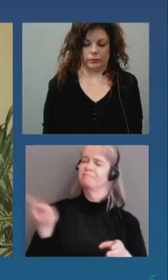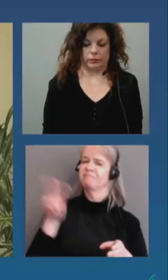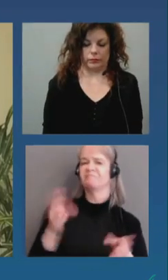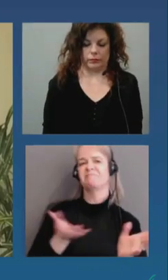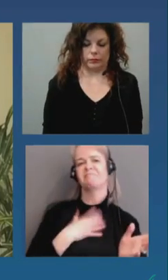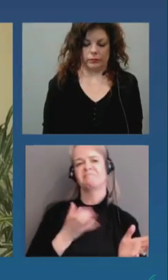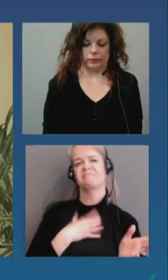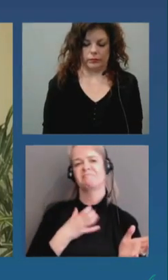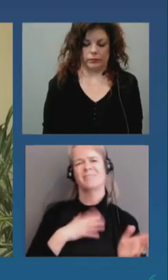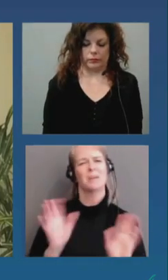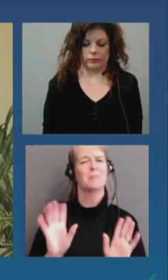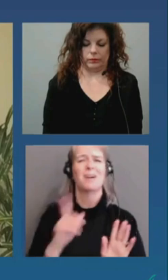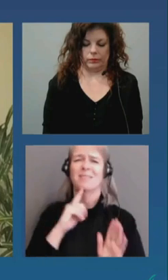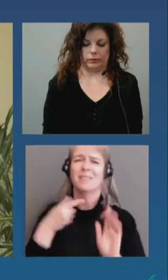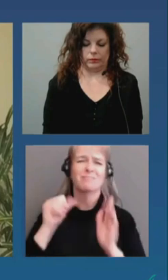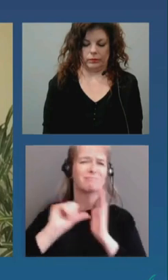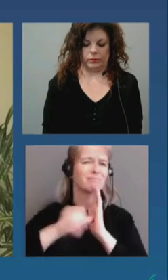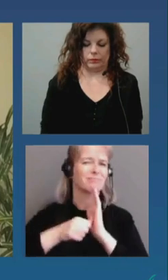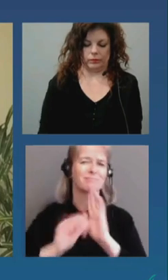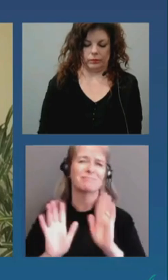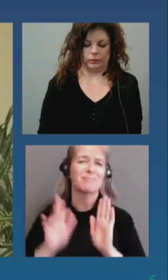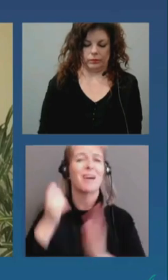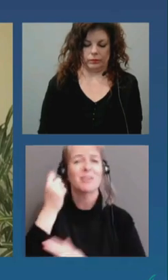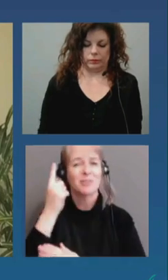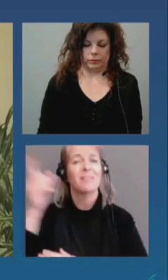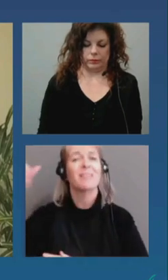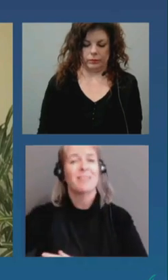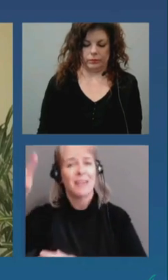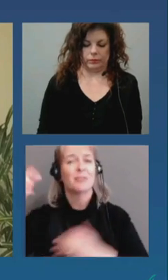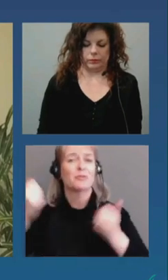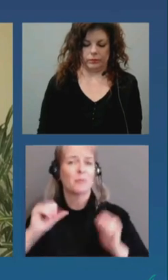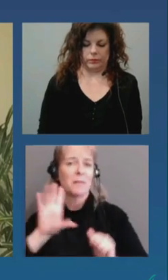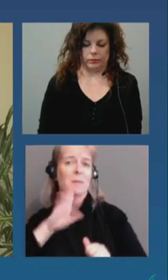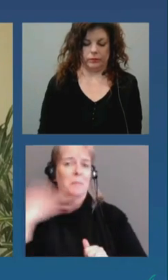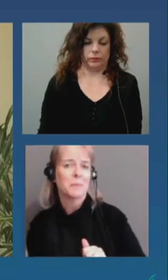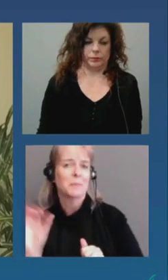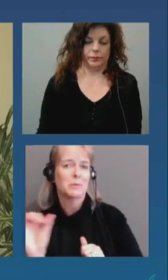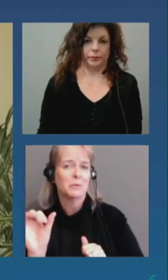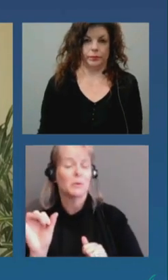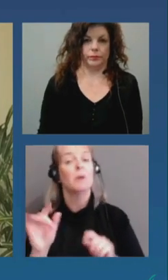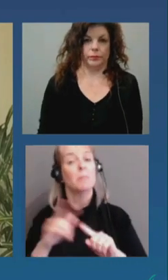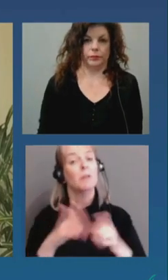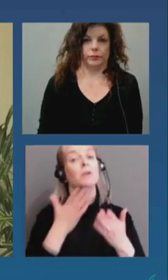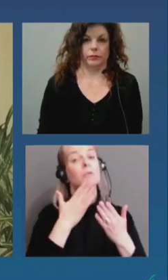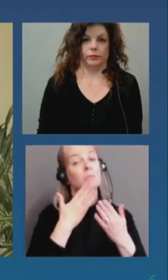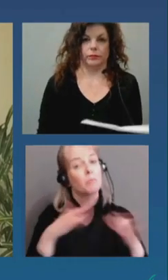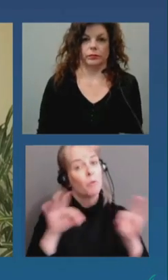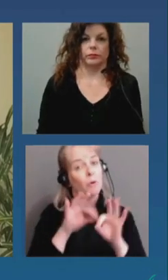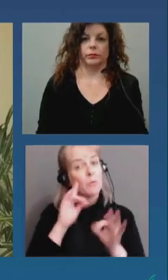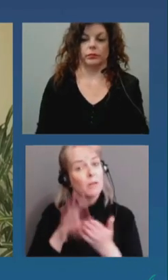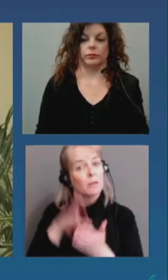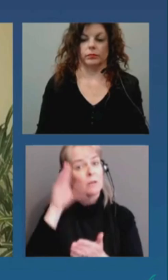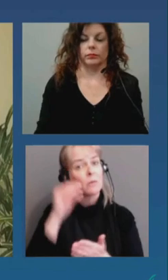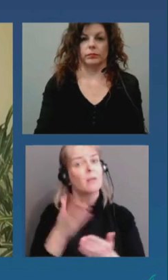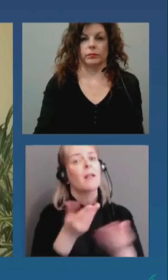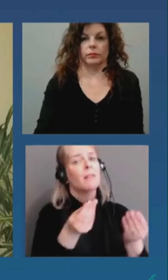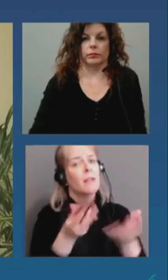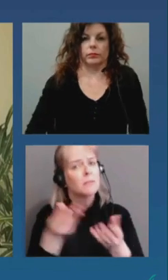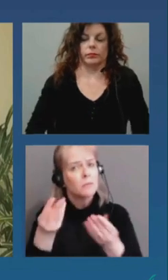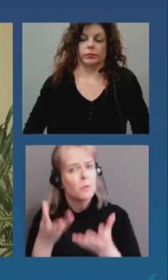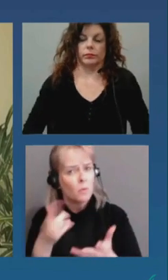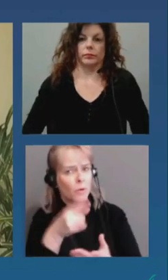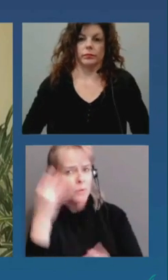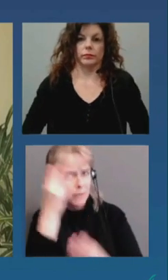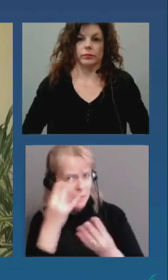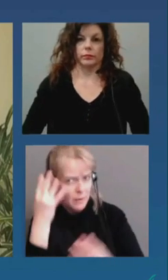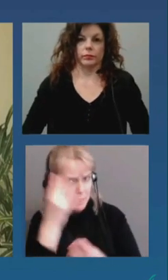please uh give us a heads up let us know what you're thinking about and we could at least offer feedback from our